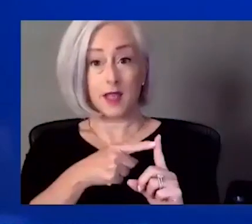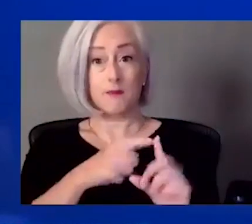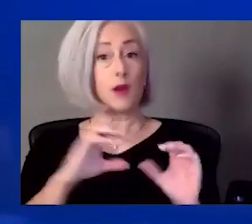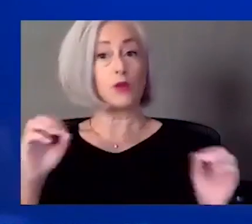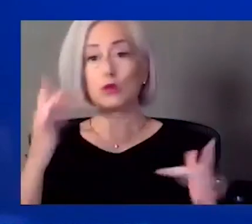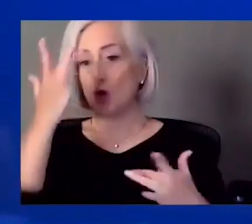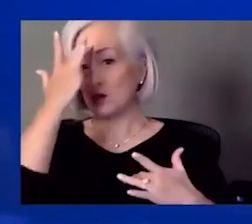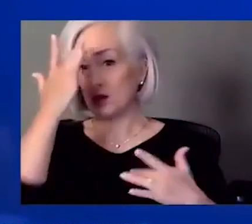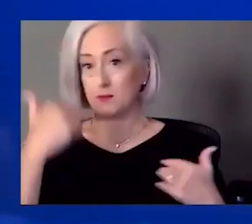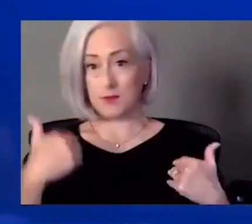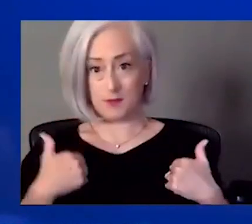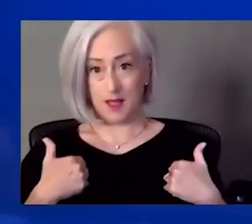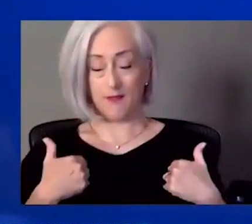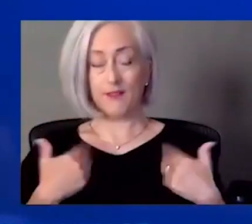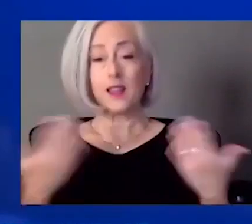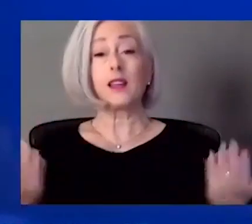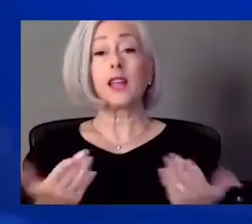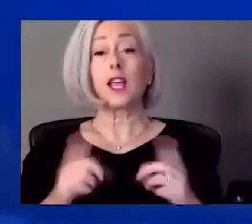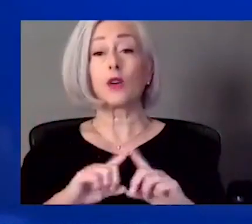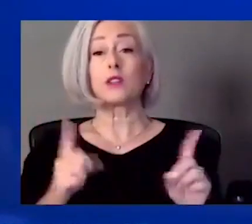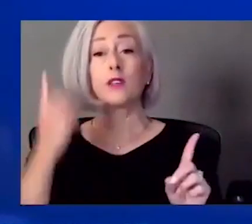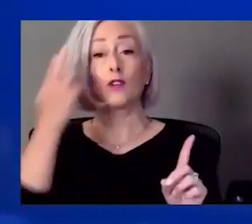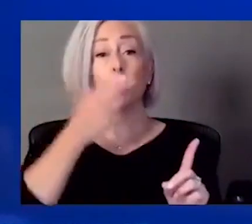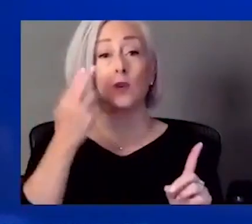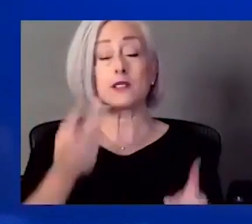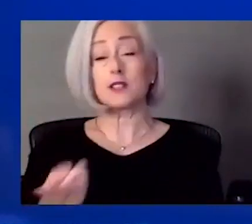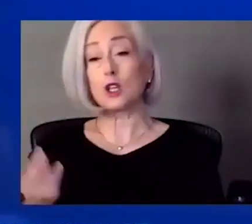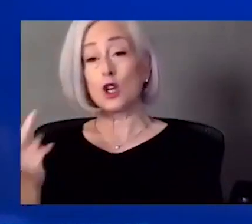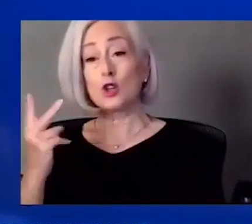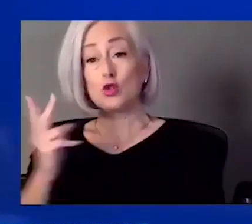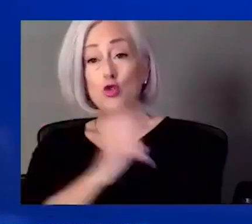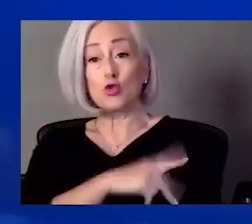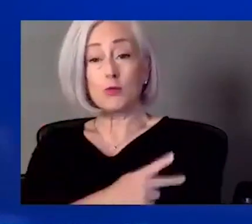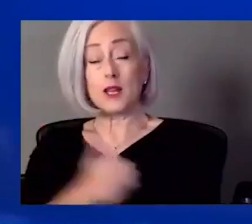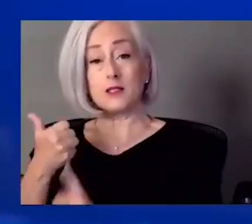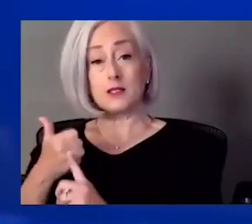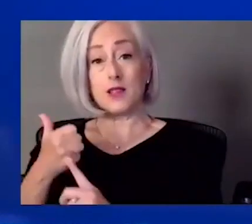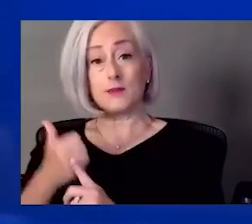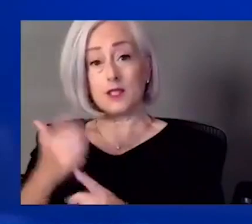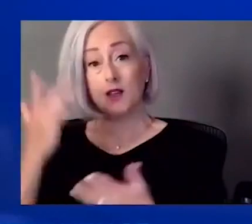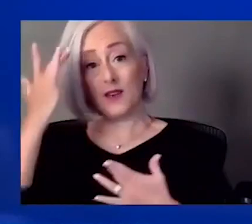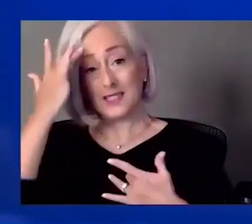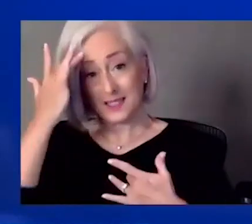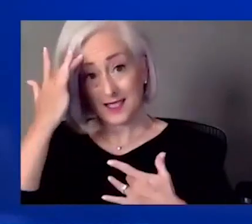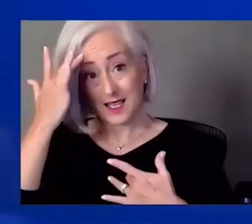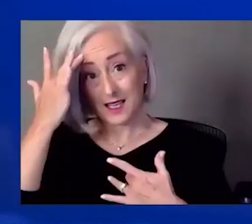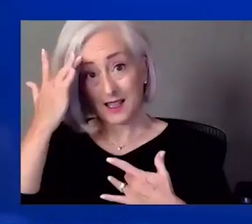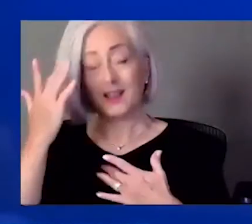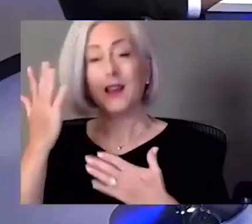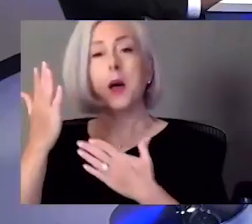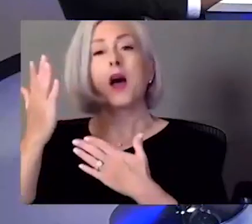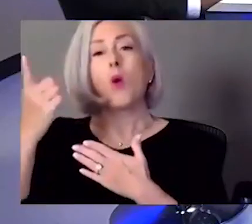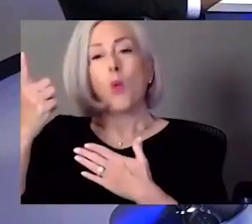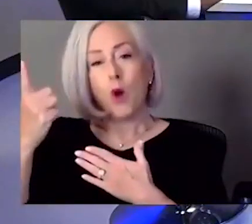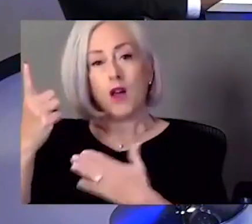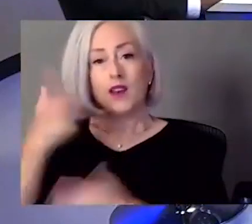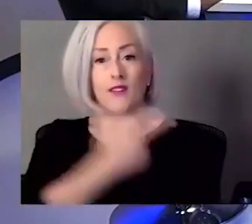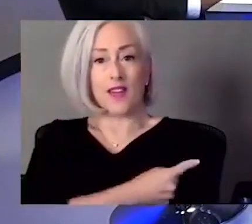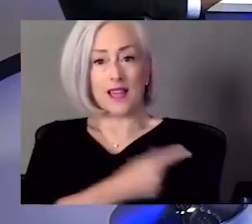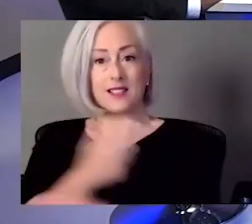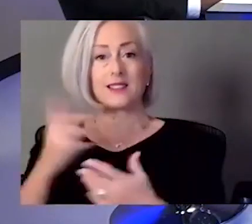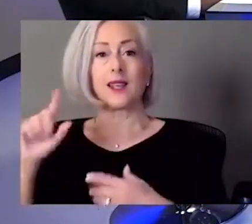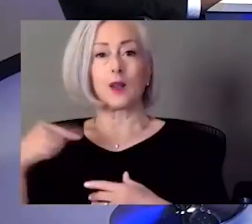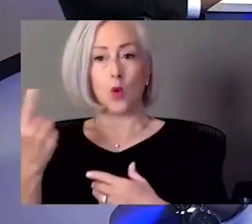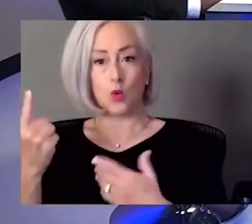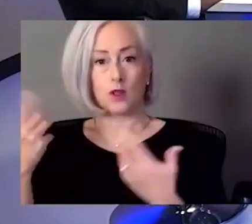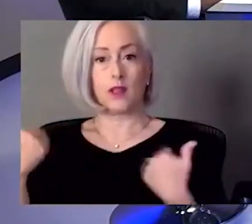for different reasons. Two of those patients that have symptoms are partially vaccinated. Any more information? You know, a couple